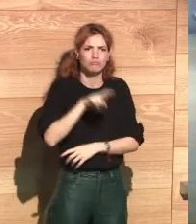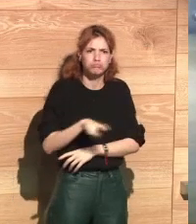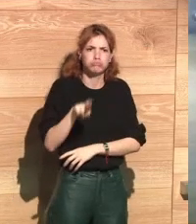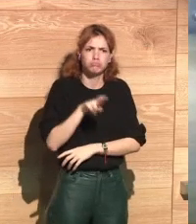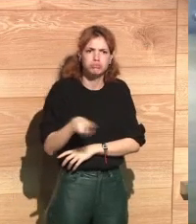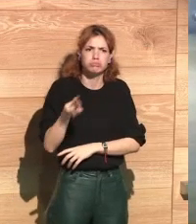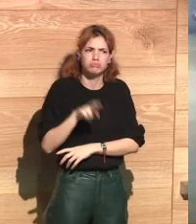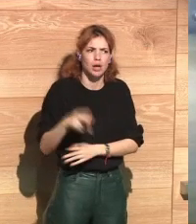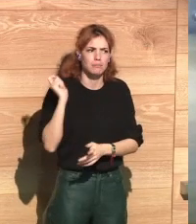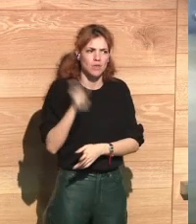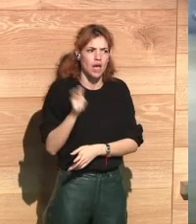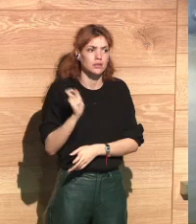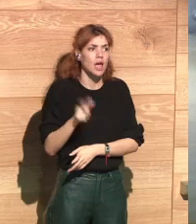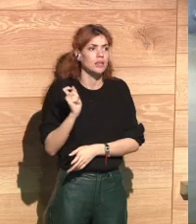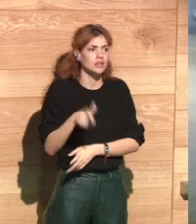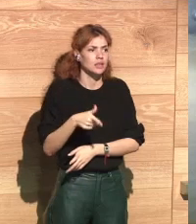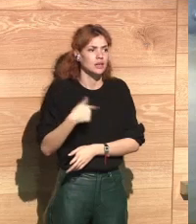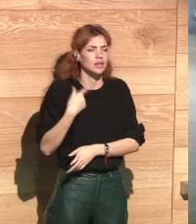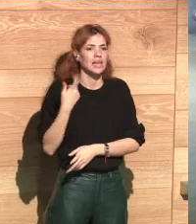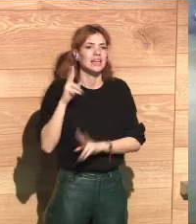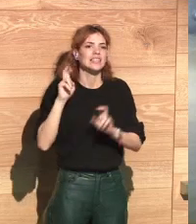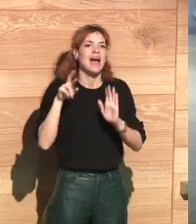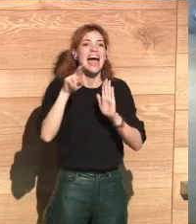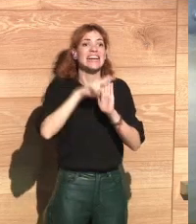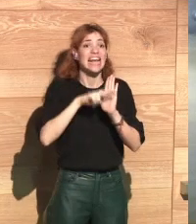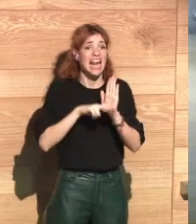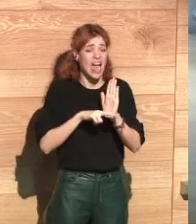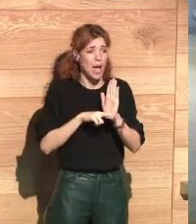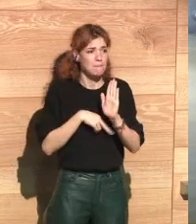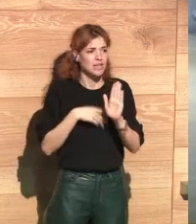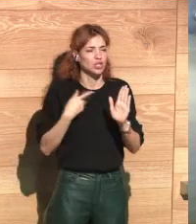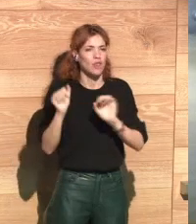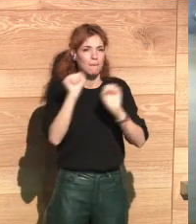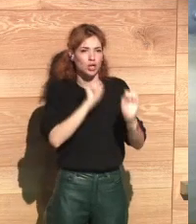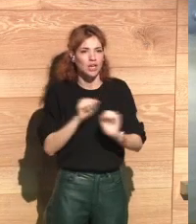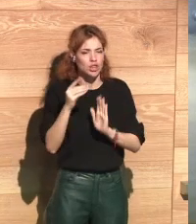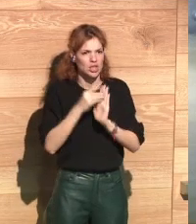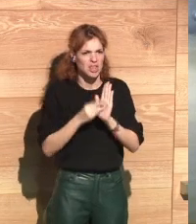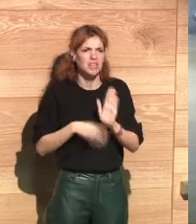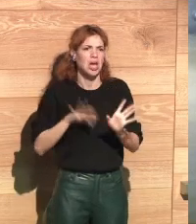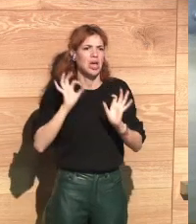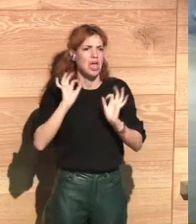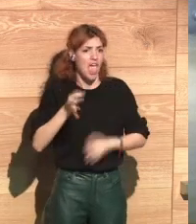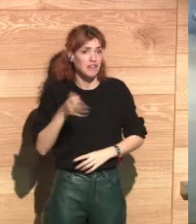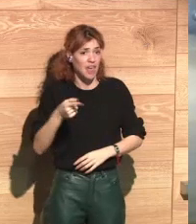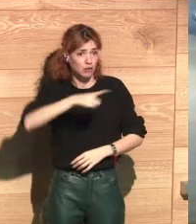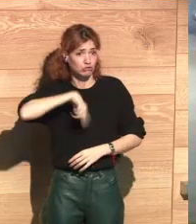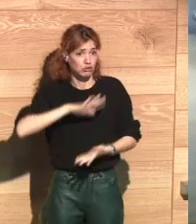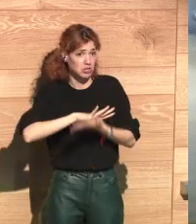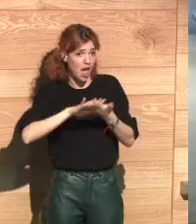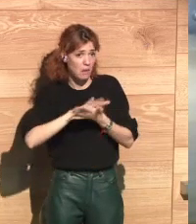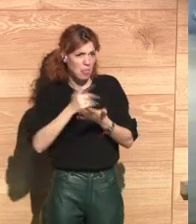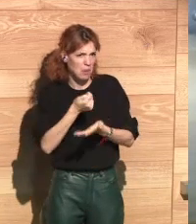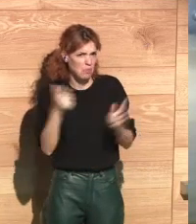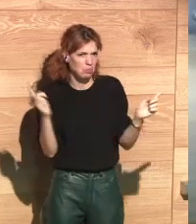interesting for the audience has to do with the GDPR. We have mentioned it, but we have not gone in depth